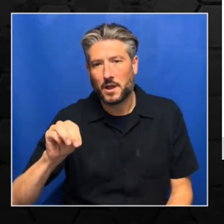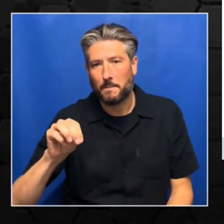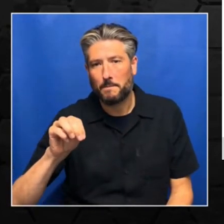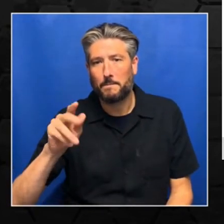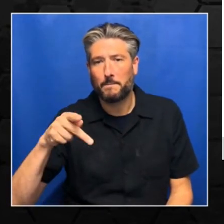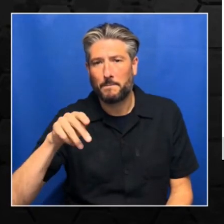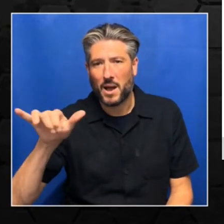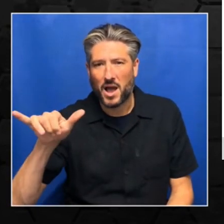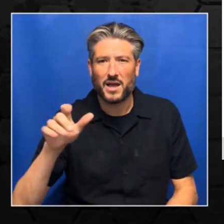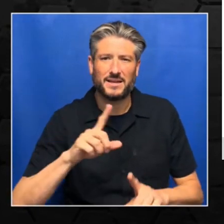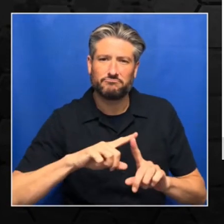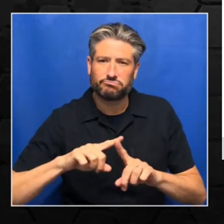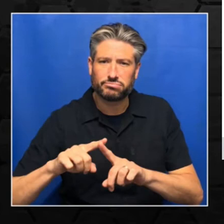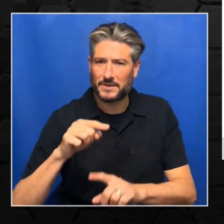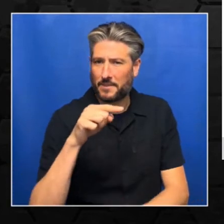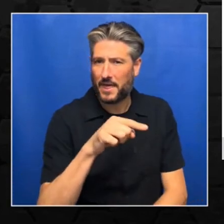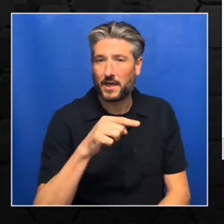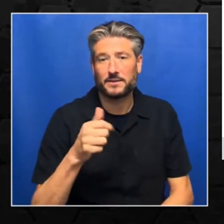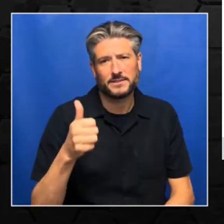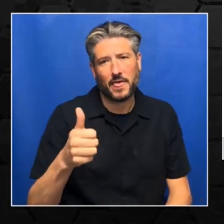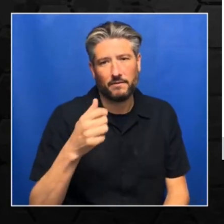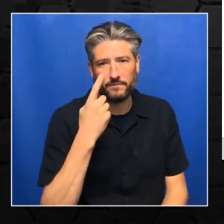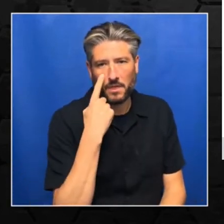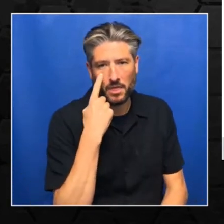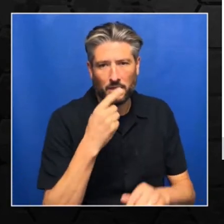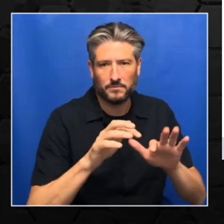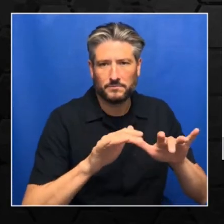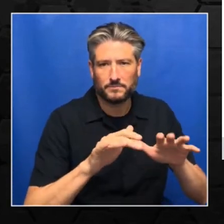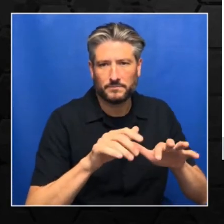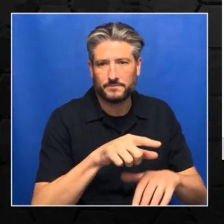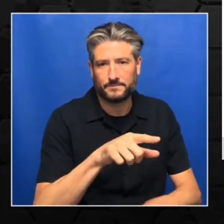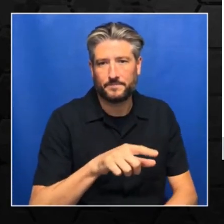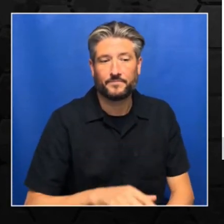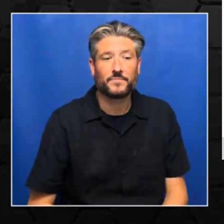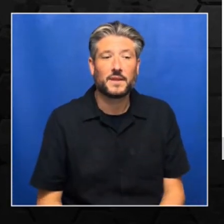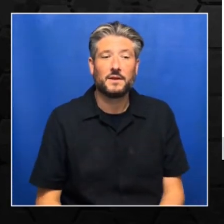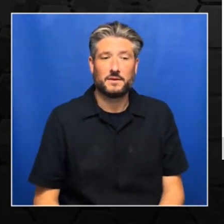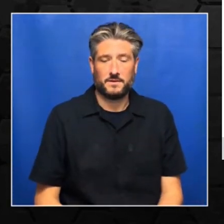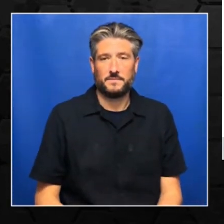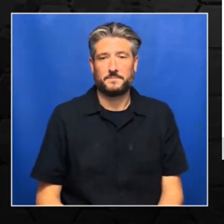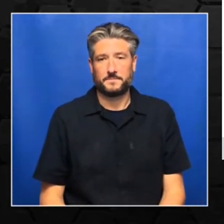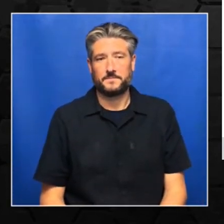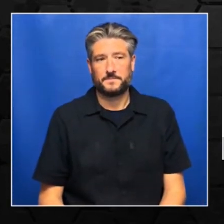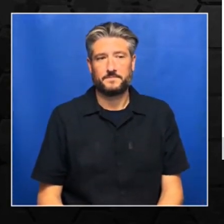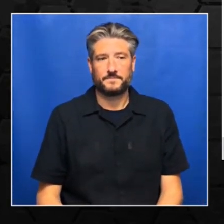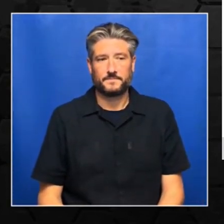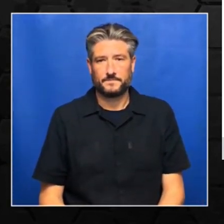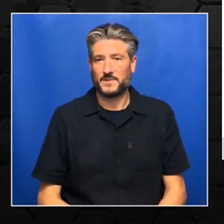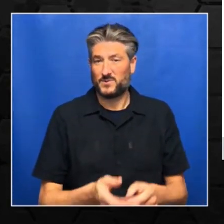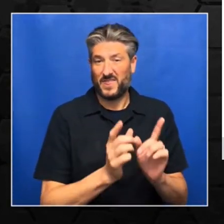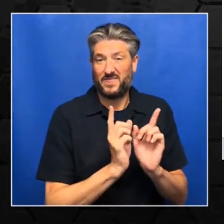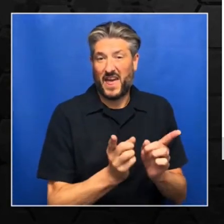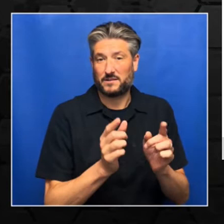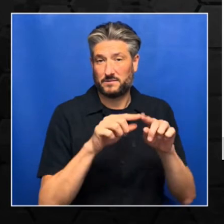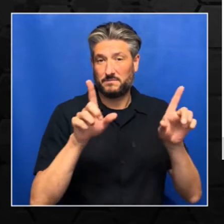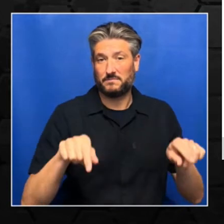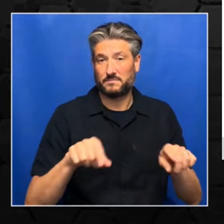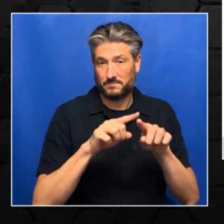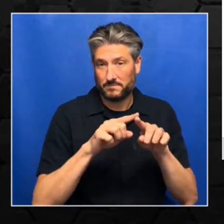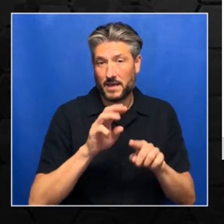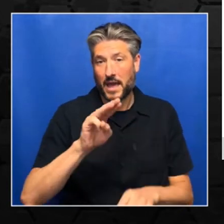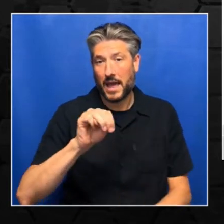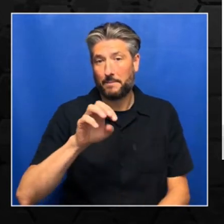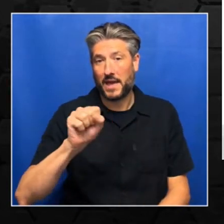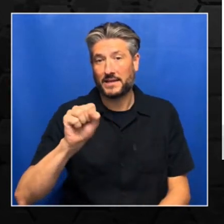Okay, so this was about tensors and I showed you how Microsoft Learn this looks like. But